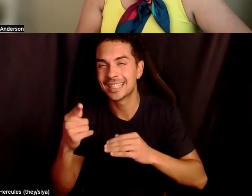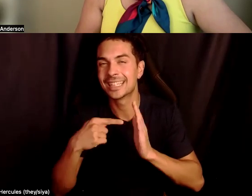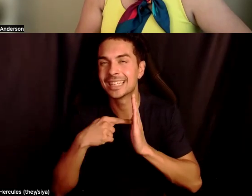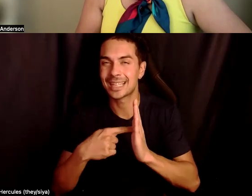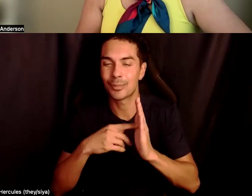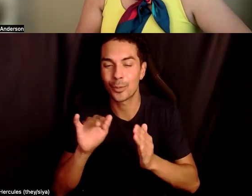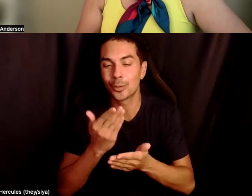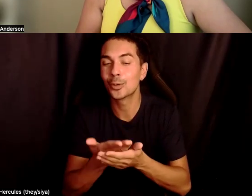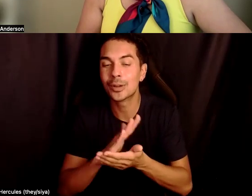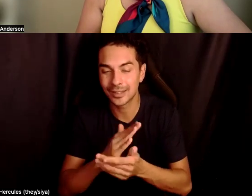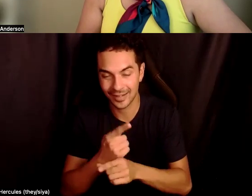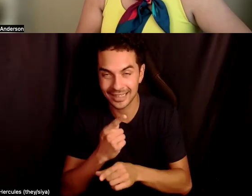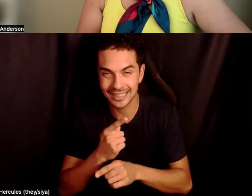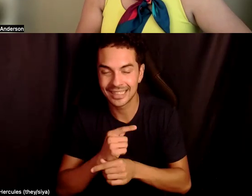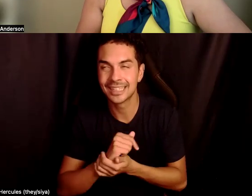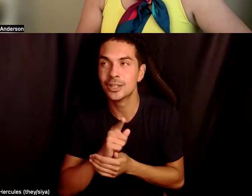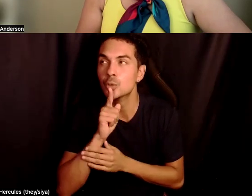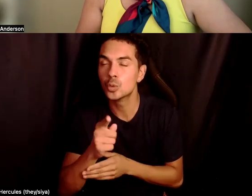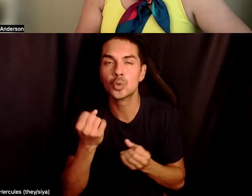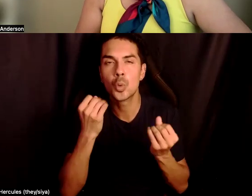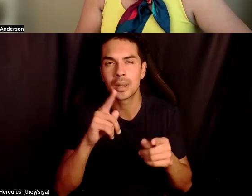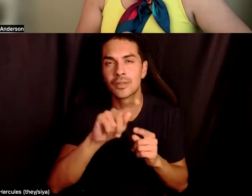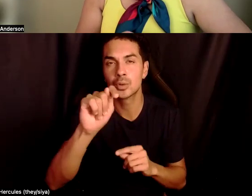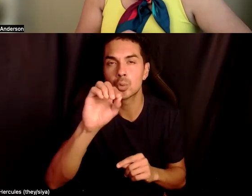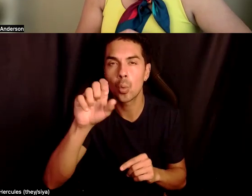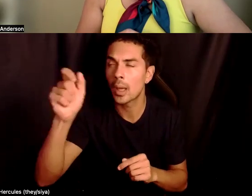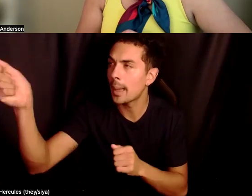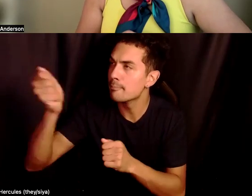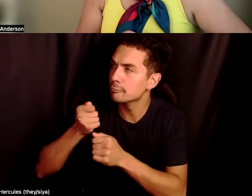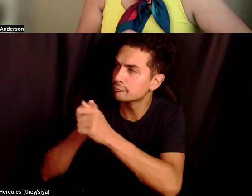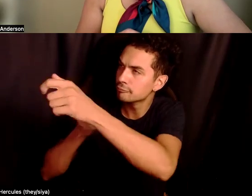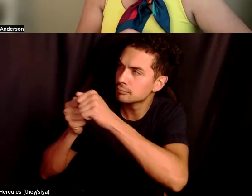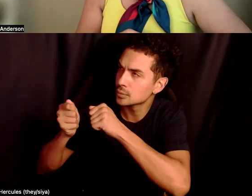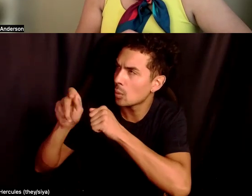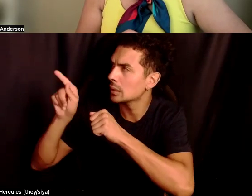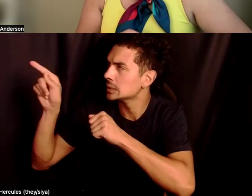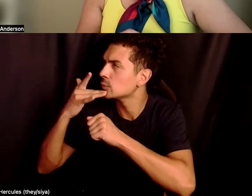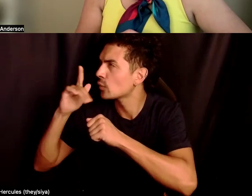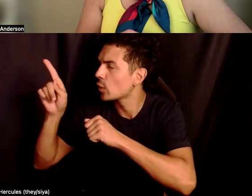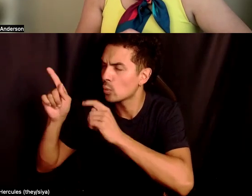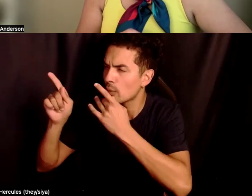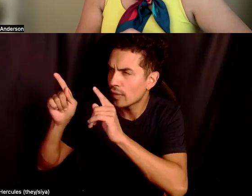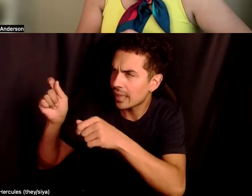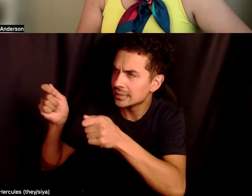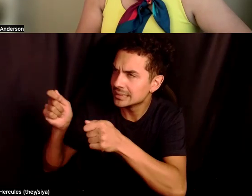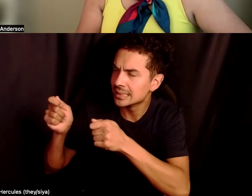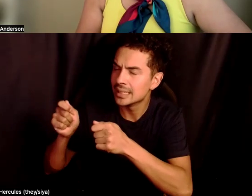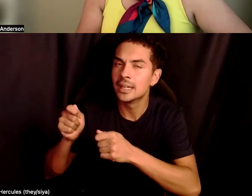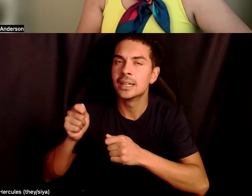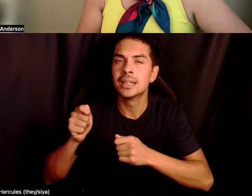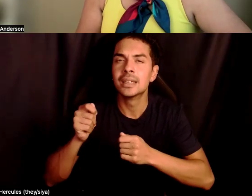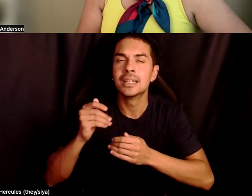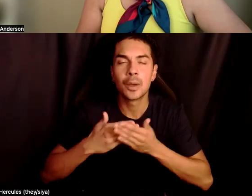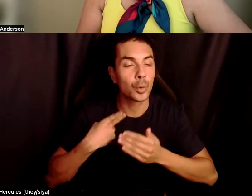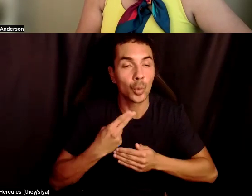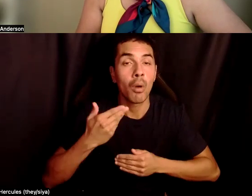and it's, it's true, right? There's all these tools that we have that at our disposal, and we may be some of them we don't think about on a daily